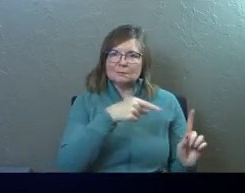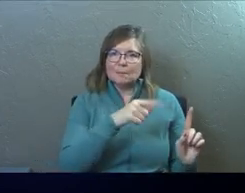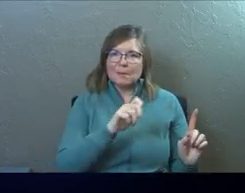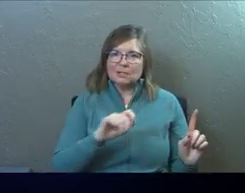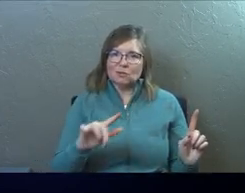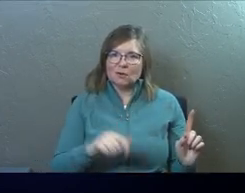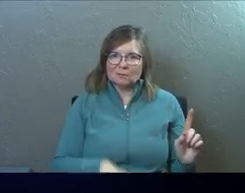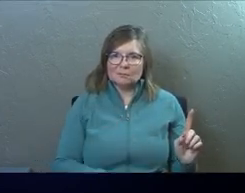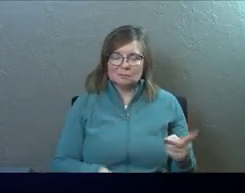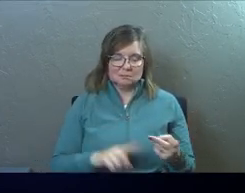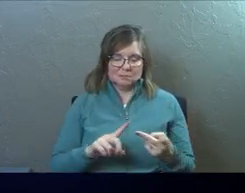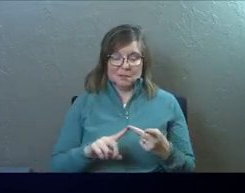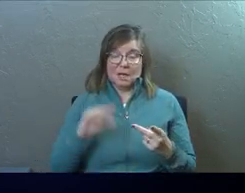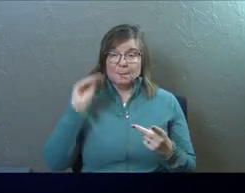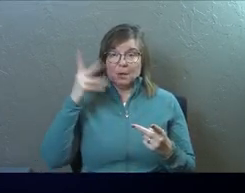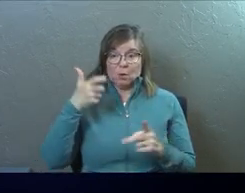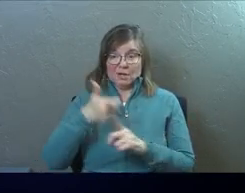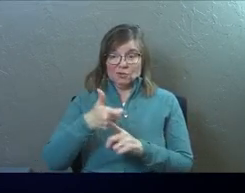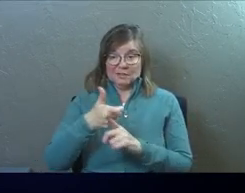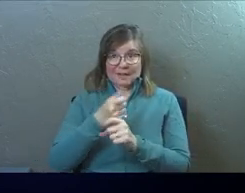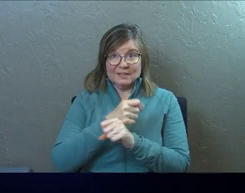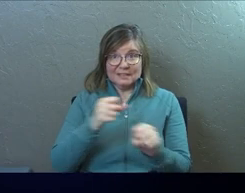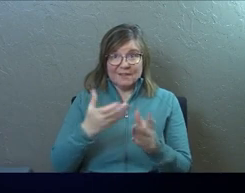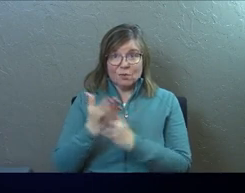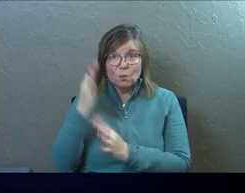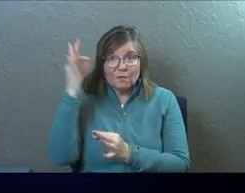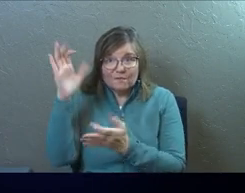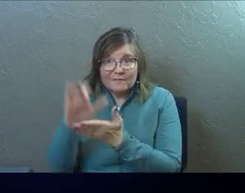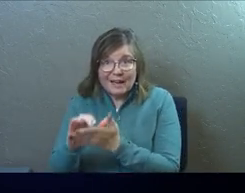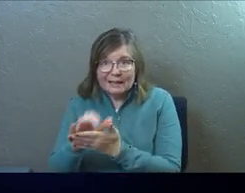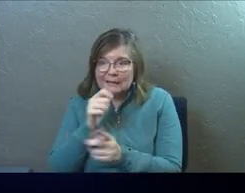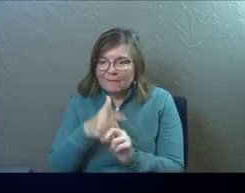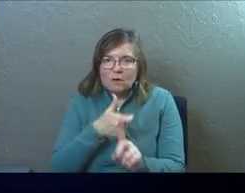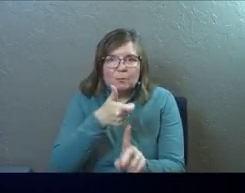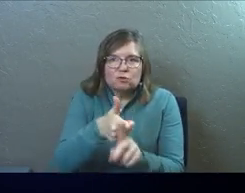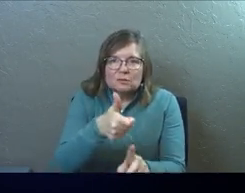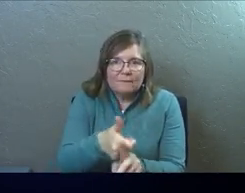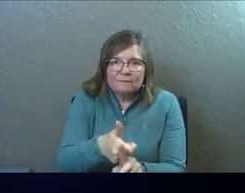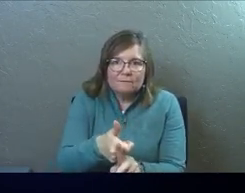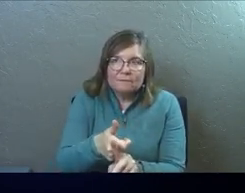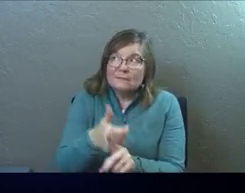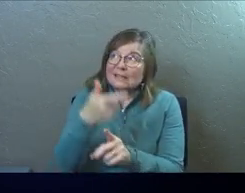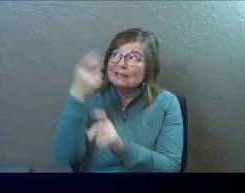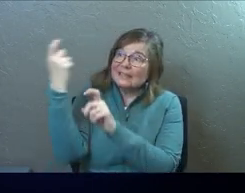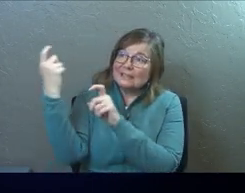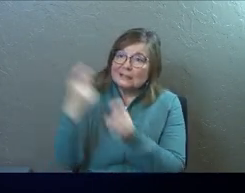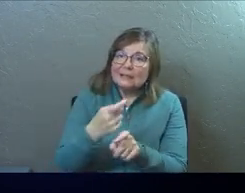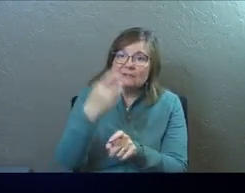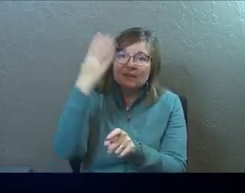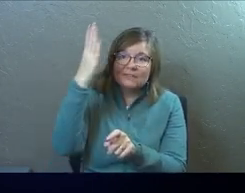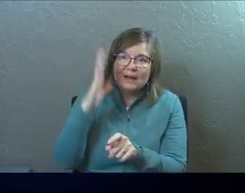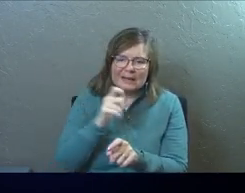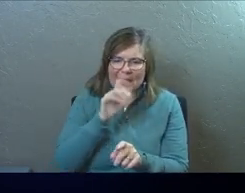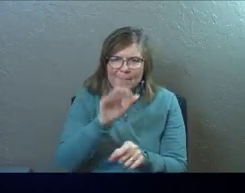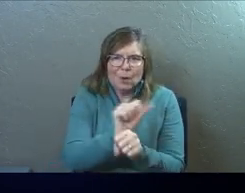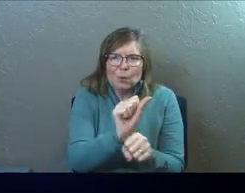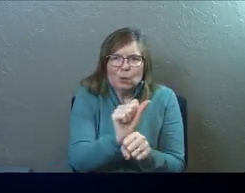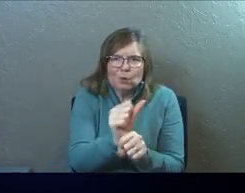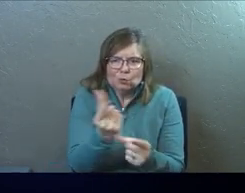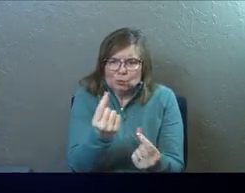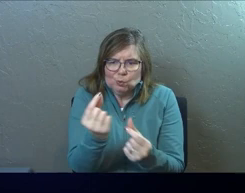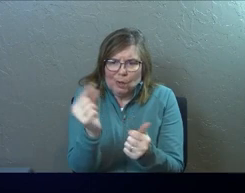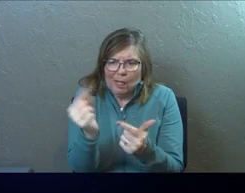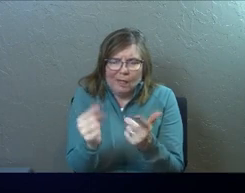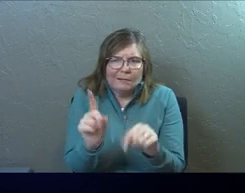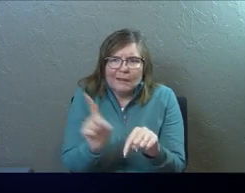Where it's like, it is by grace you've been saved through faith, and this is not from yourselves. It is the gift of God. It's not by your works, so that